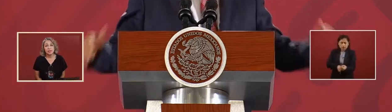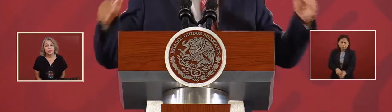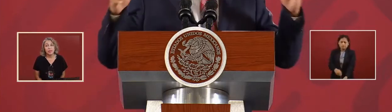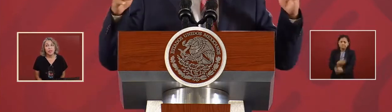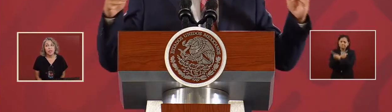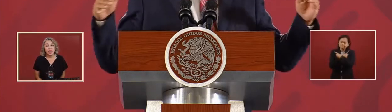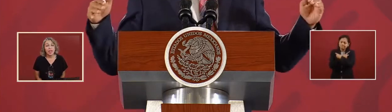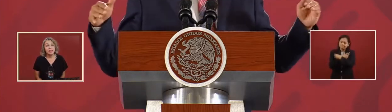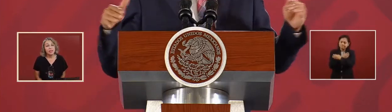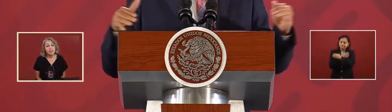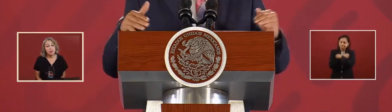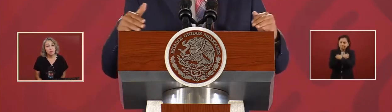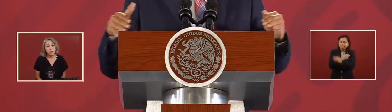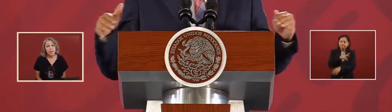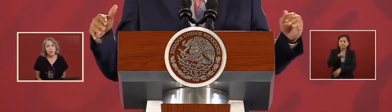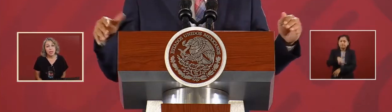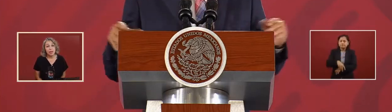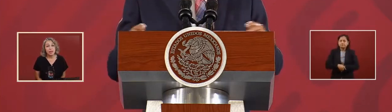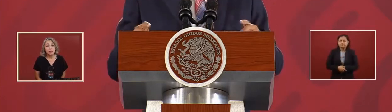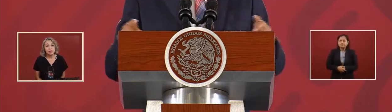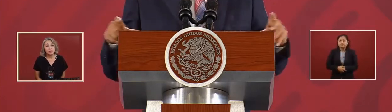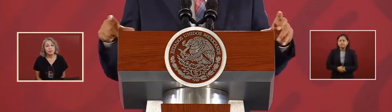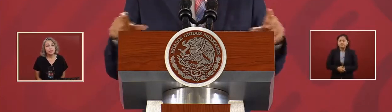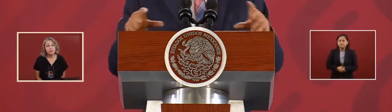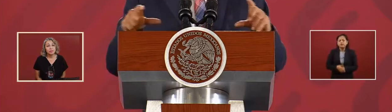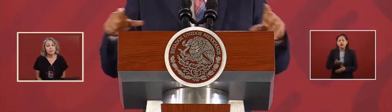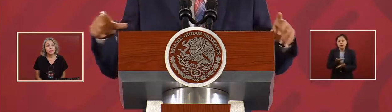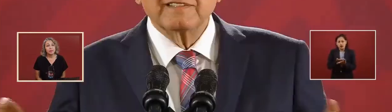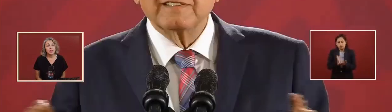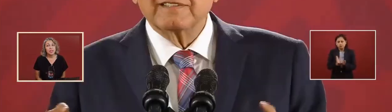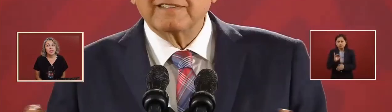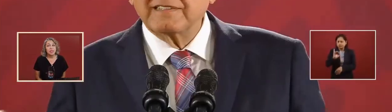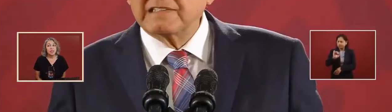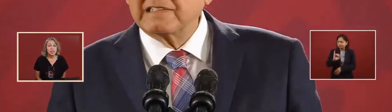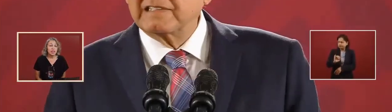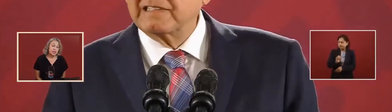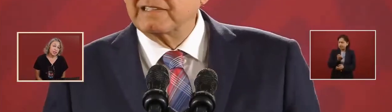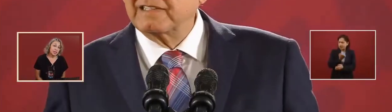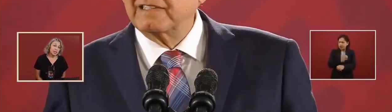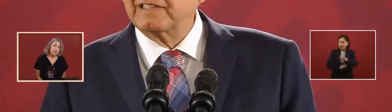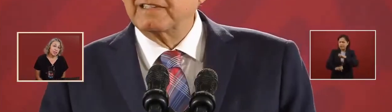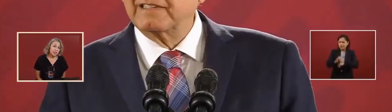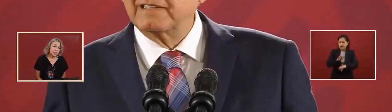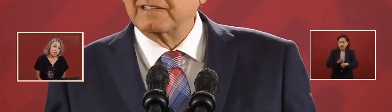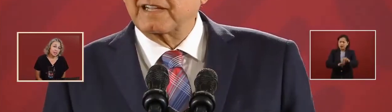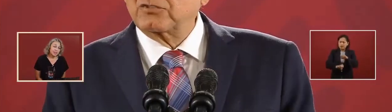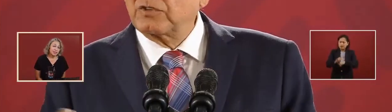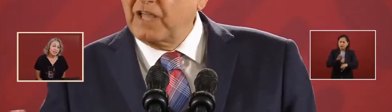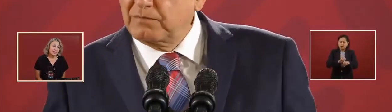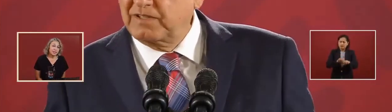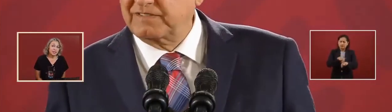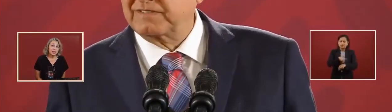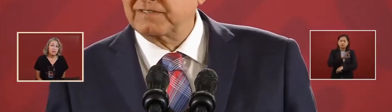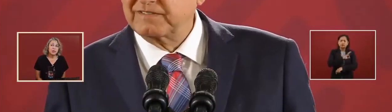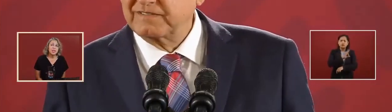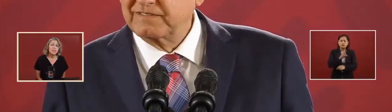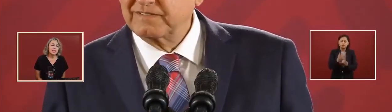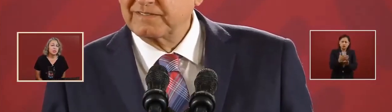reasonable utilities,